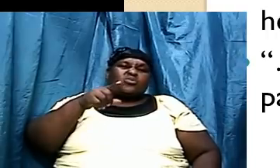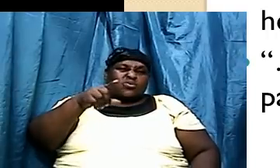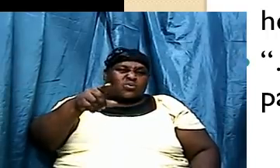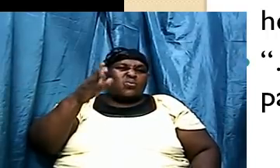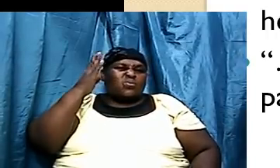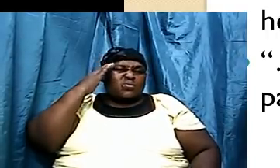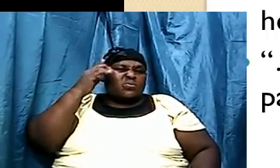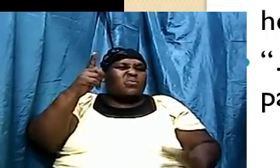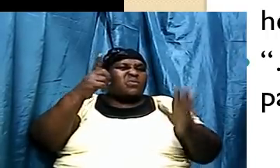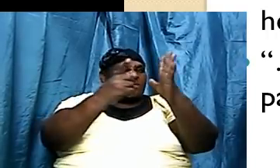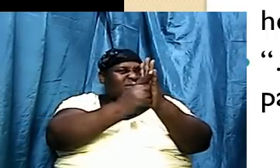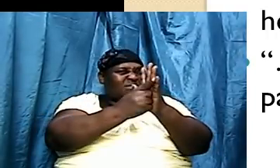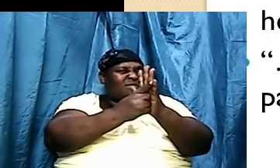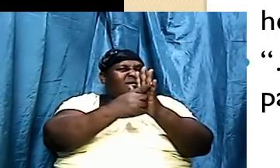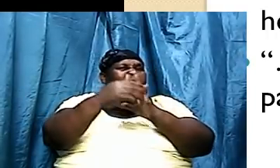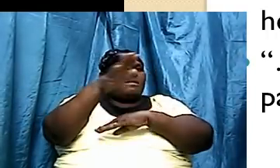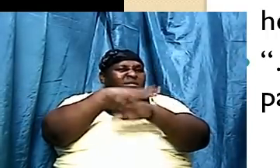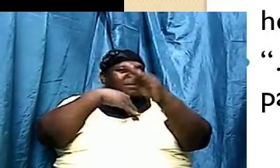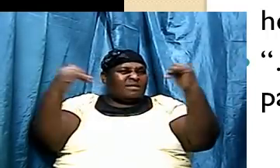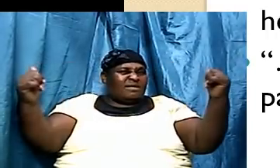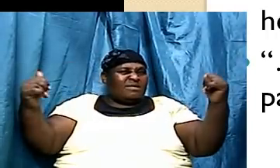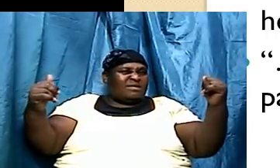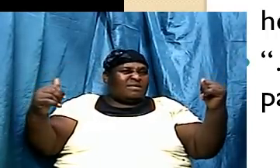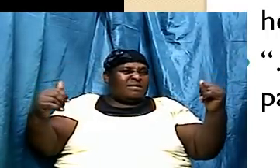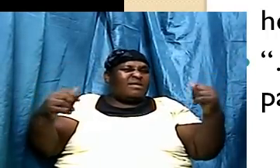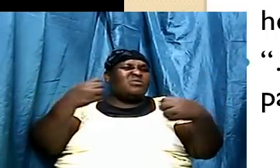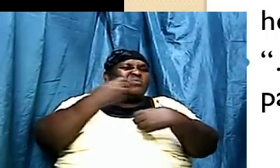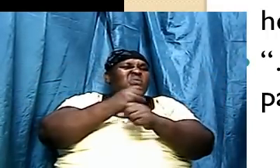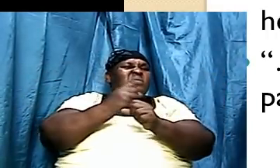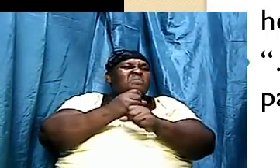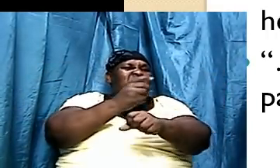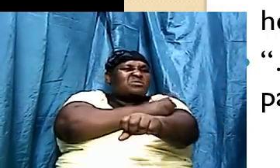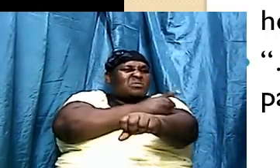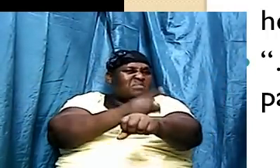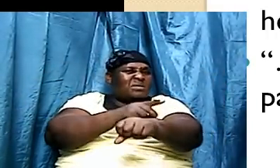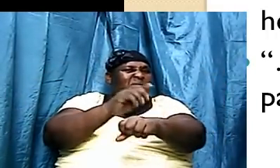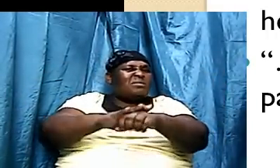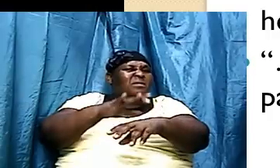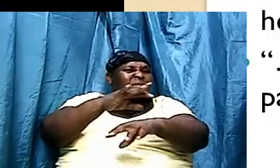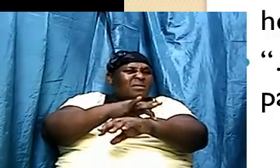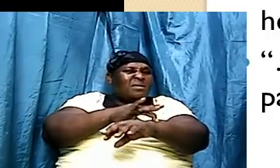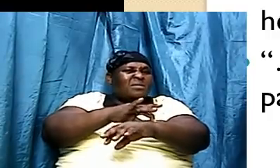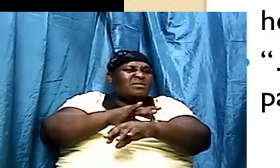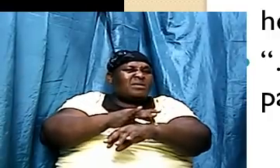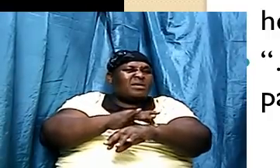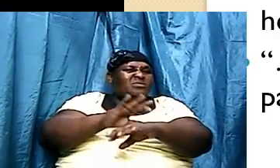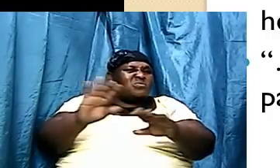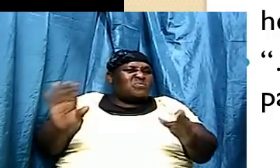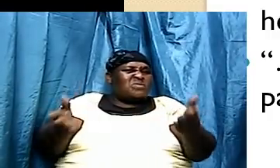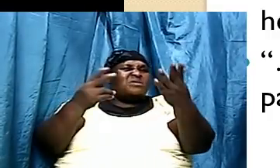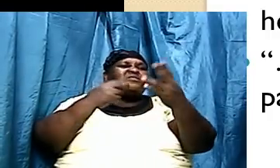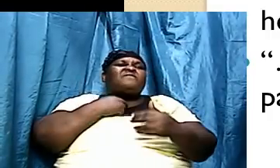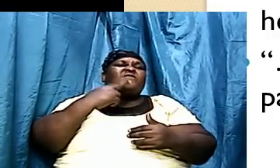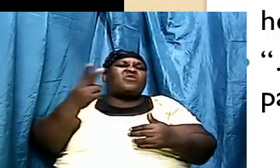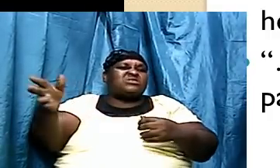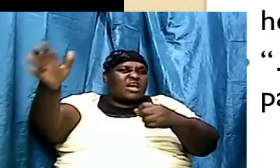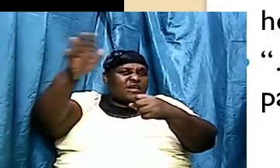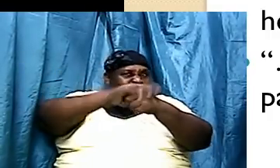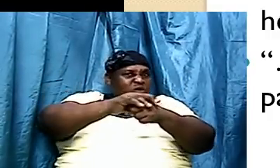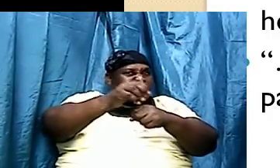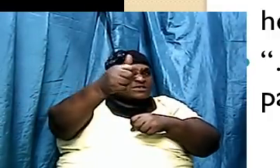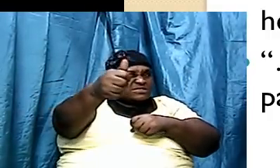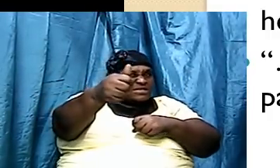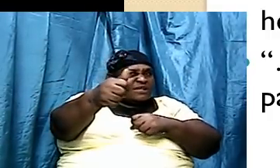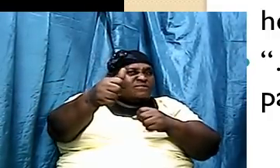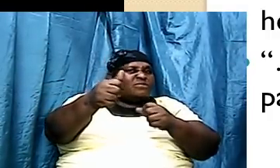laws of the heavens can you set up God's dominion over the earth can you raise your voice to the clouds and cover yourselves with a flood of